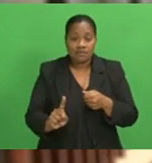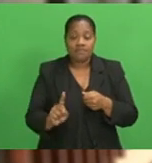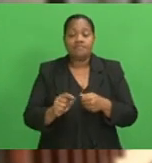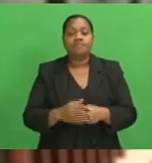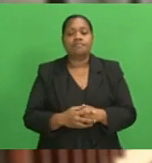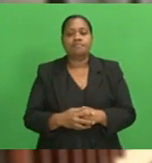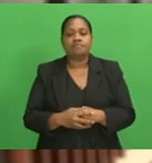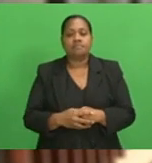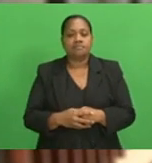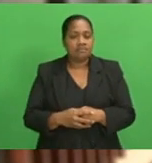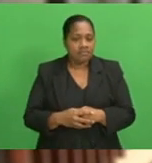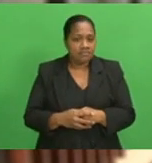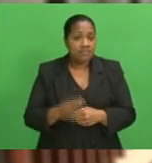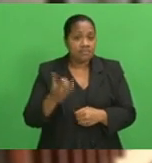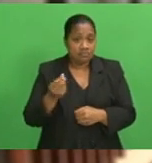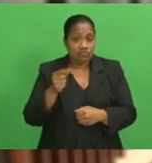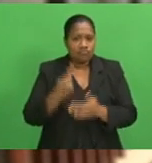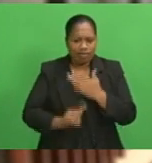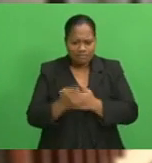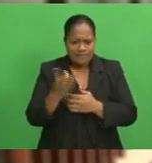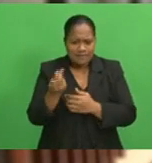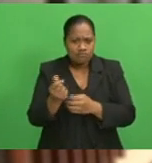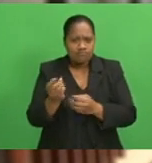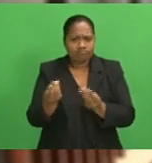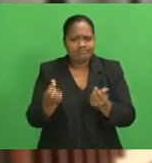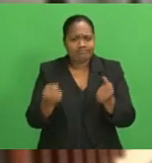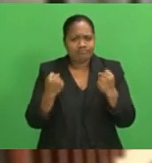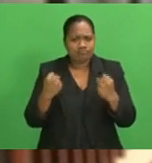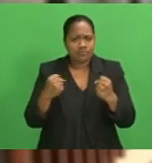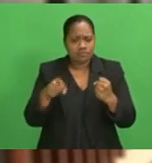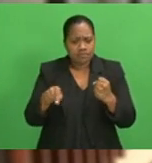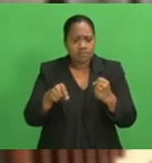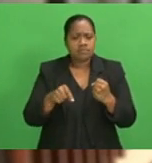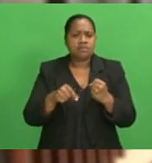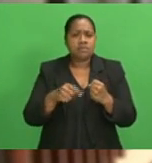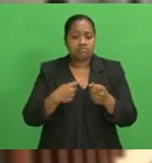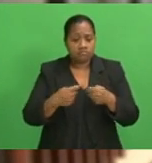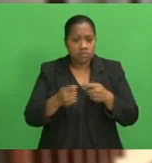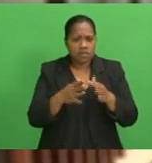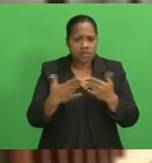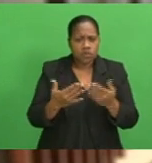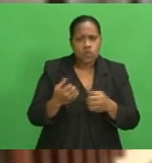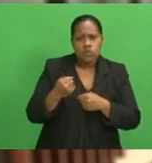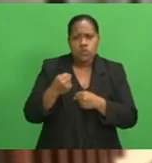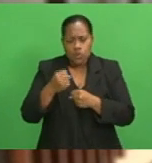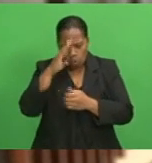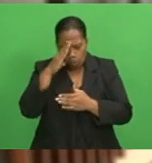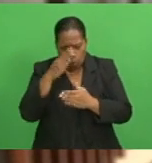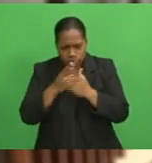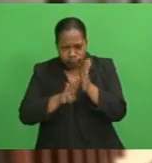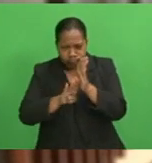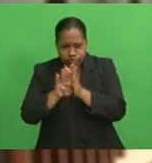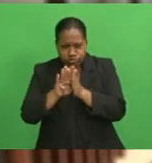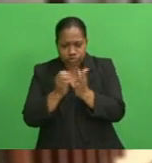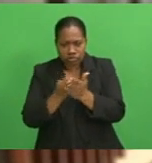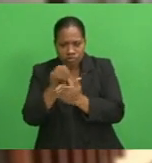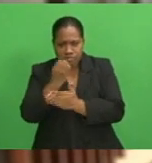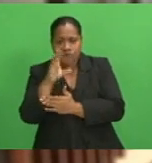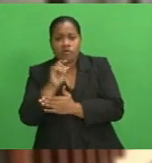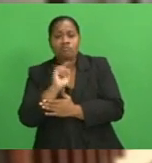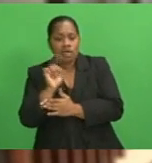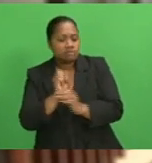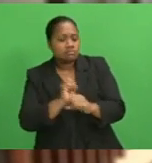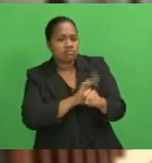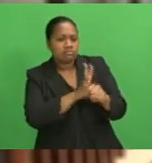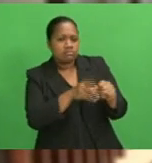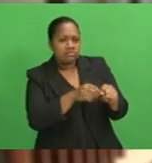risk-sensitive currencies stood firm. Markets are clinging to the hope of an economic recovery from the pandemic despite rising